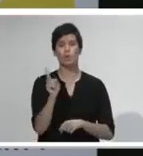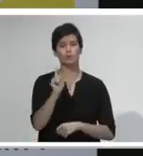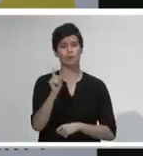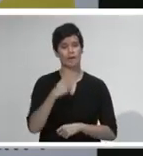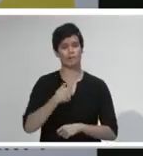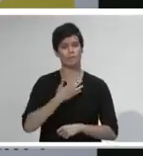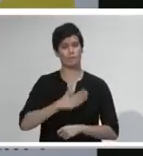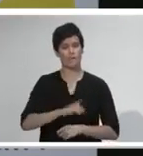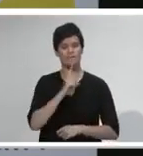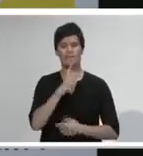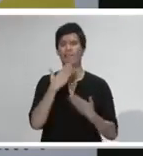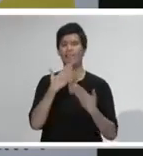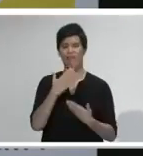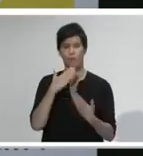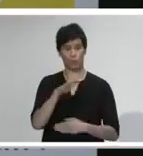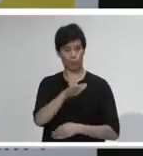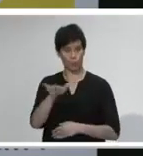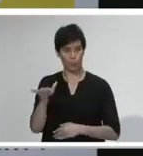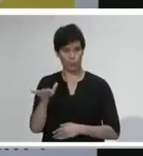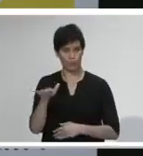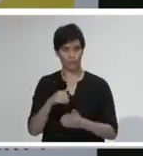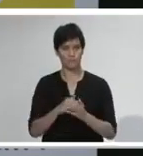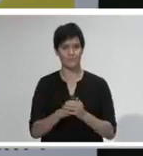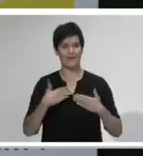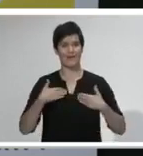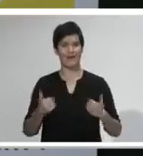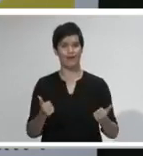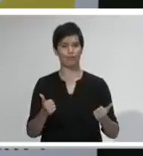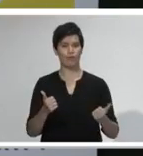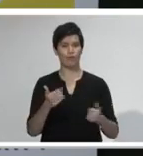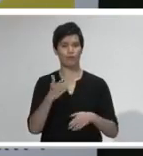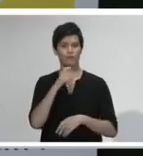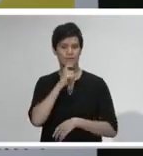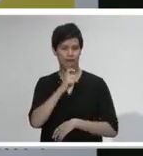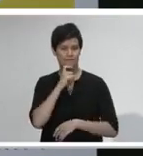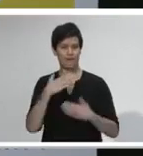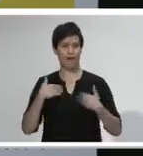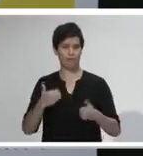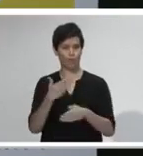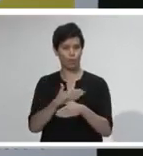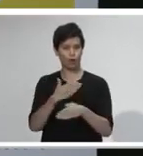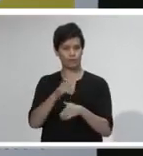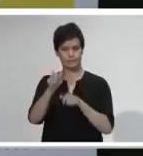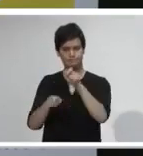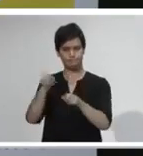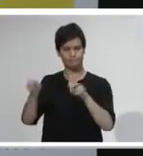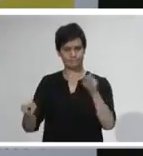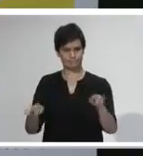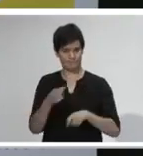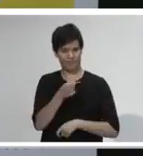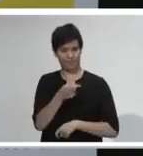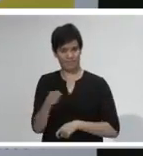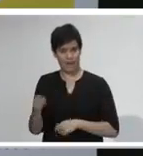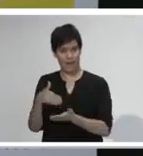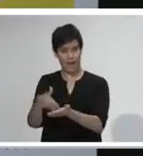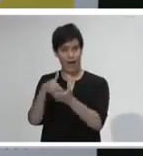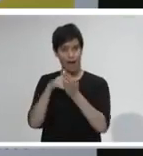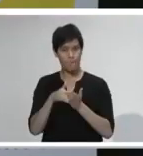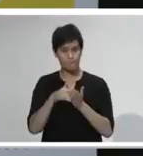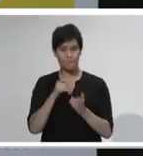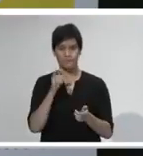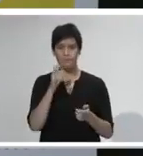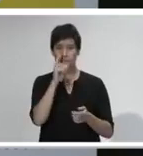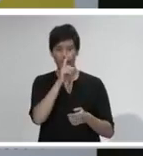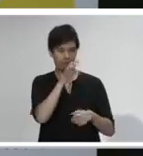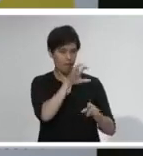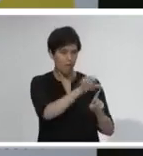our public health services around the country who have really been at the forefront of both detecting cases, following up